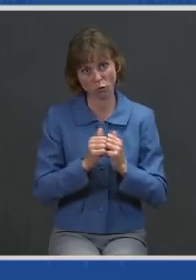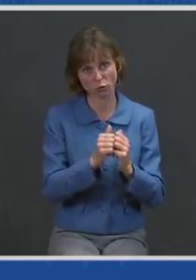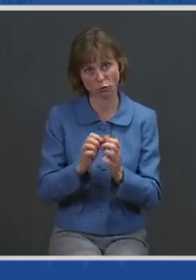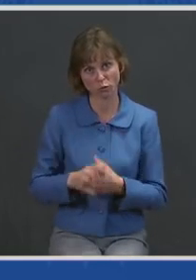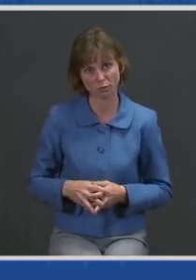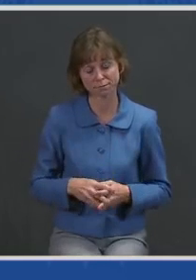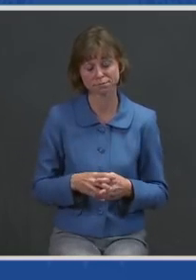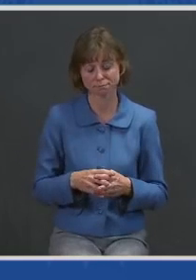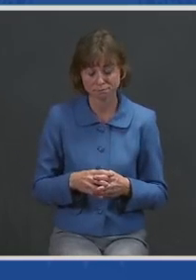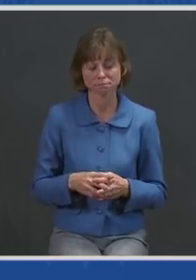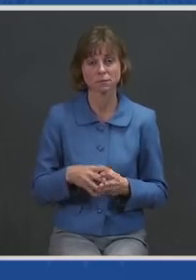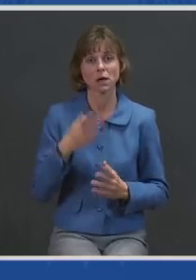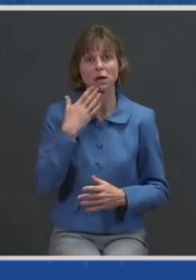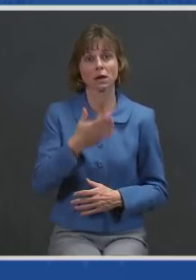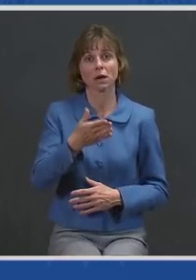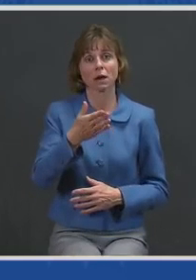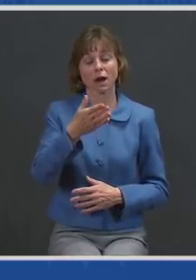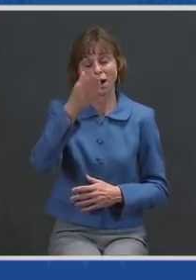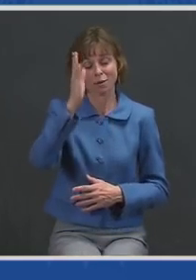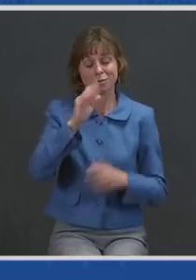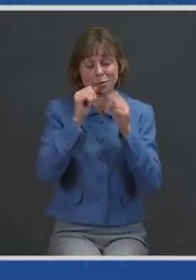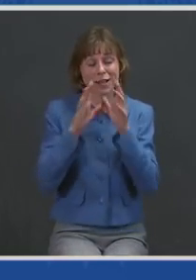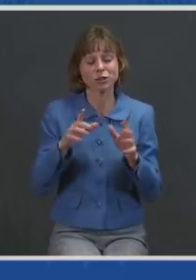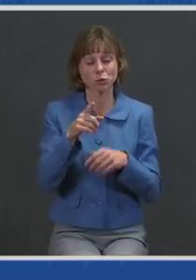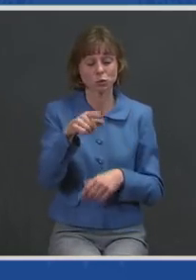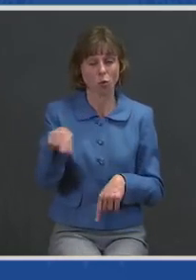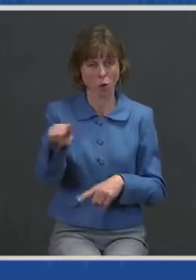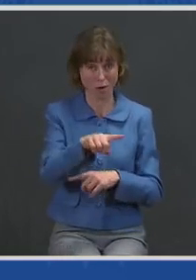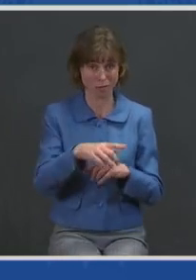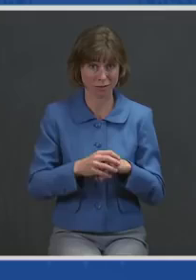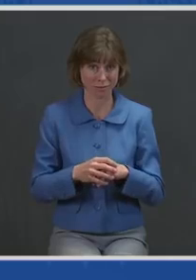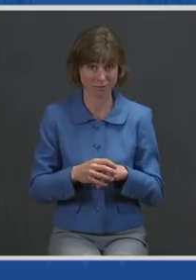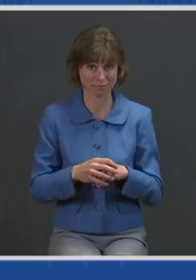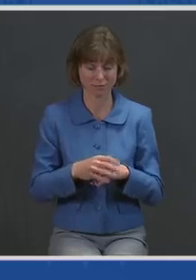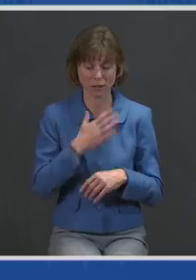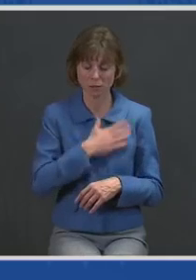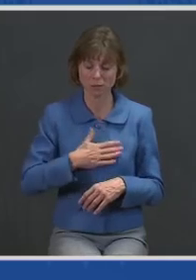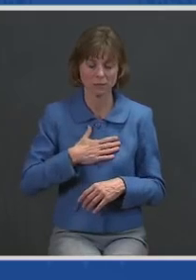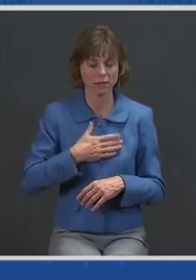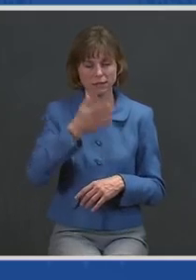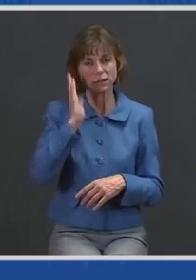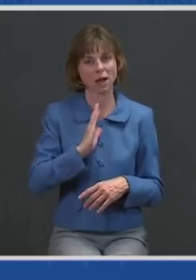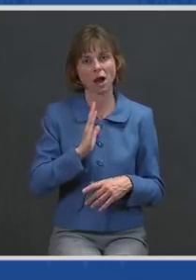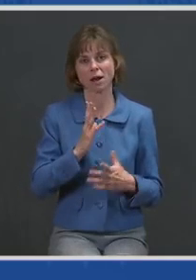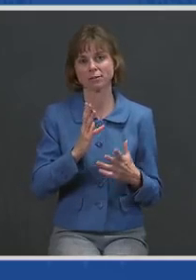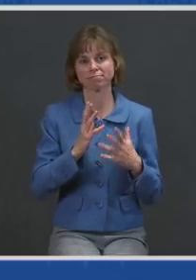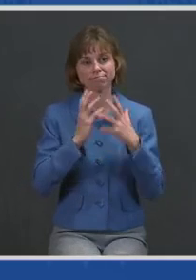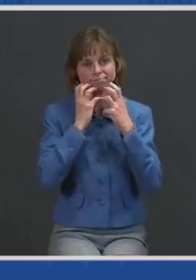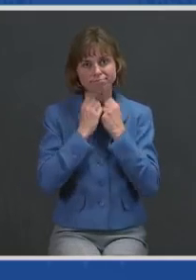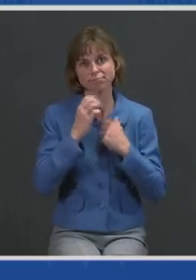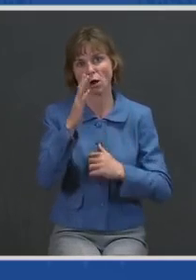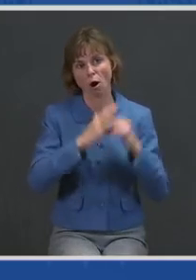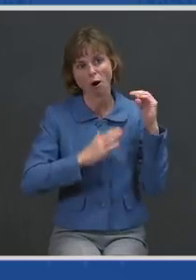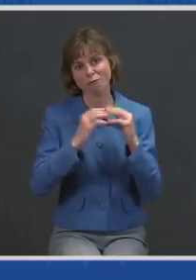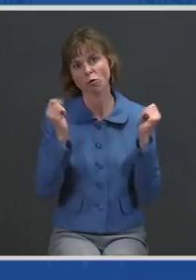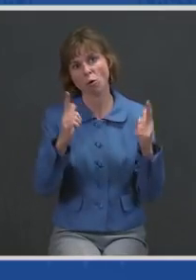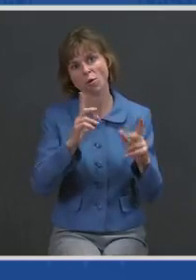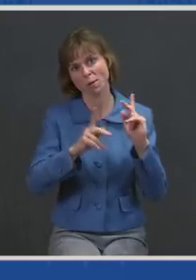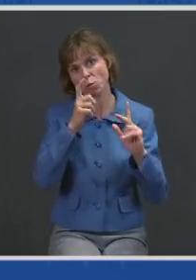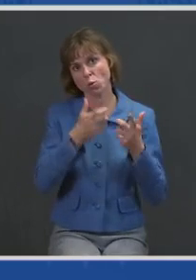So, God bless you all. And please, God, give solace to all those people who lost someone.